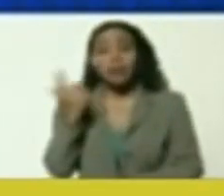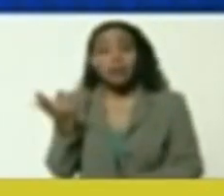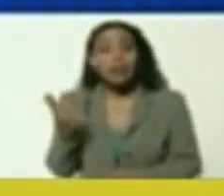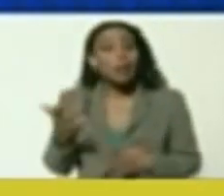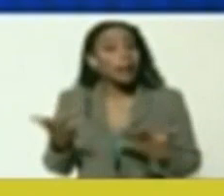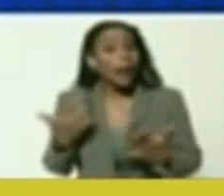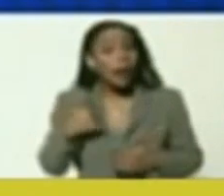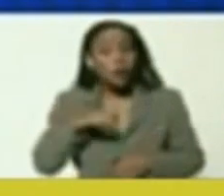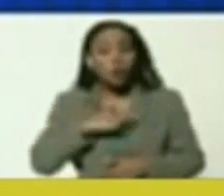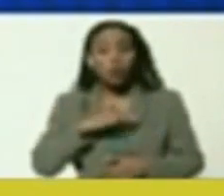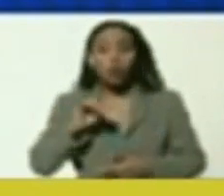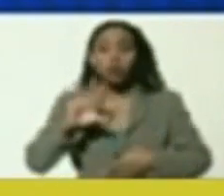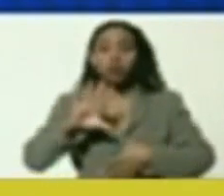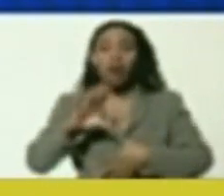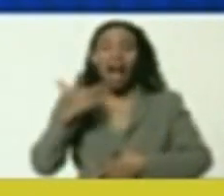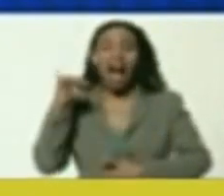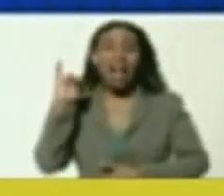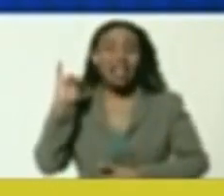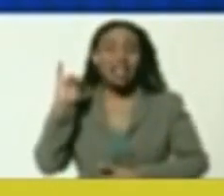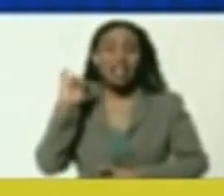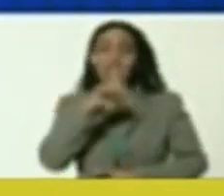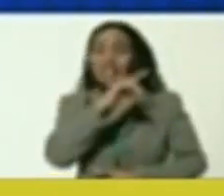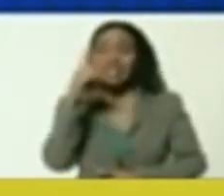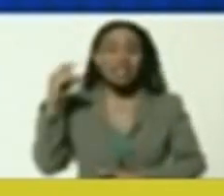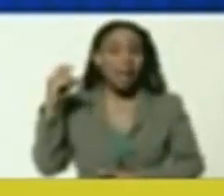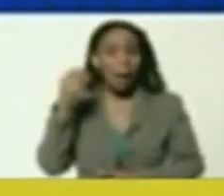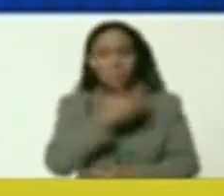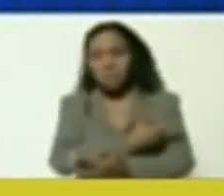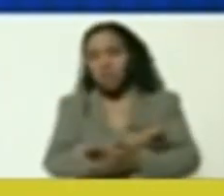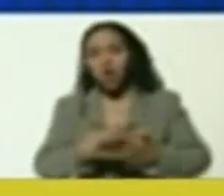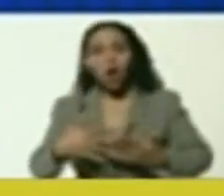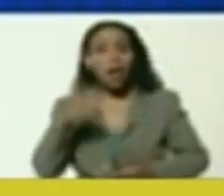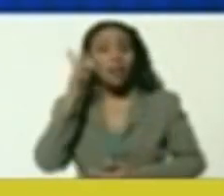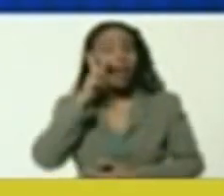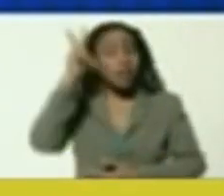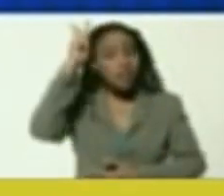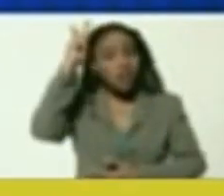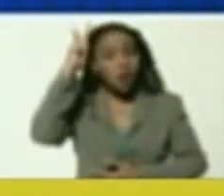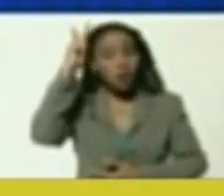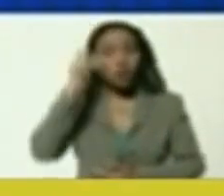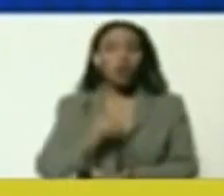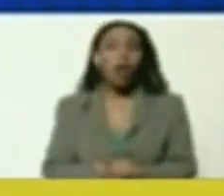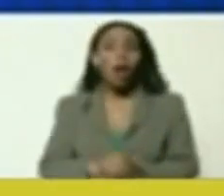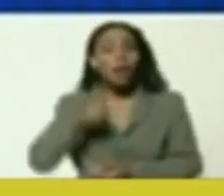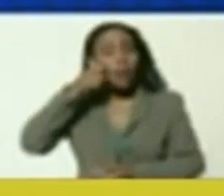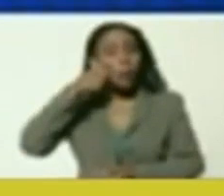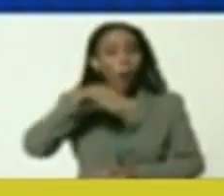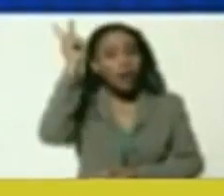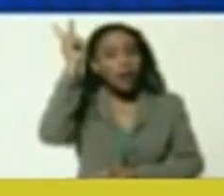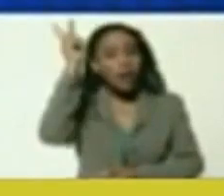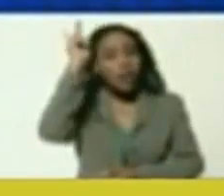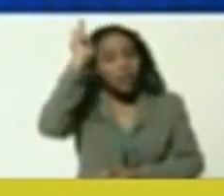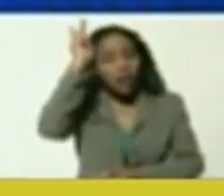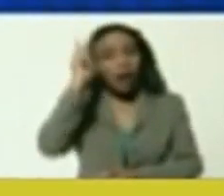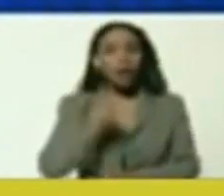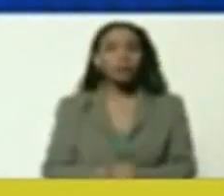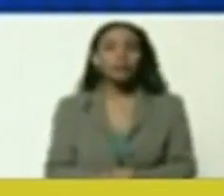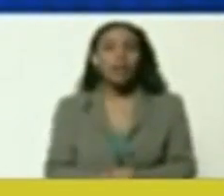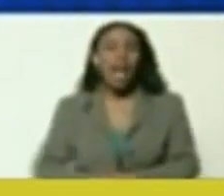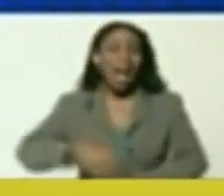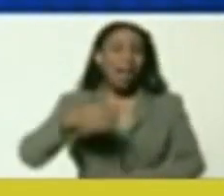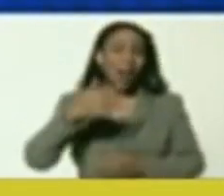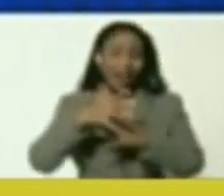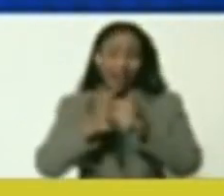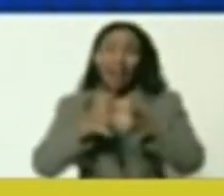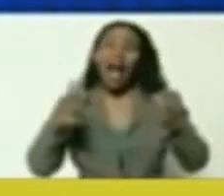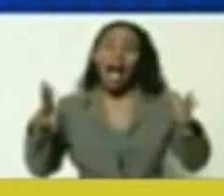It is said that in our continents, there were 100 million people, 100 native